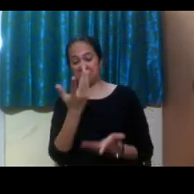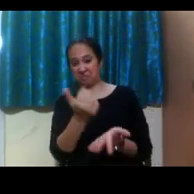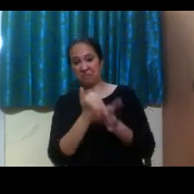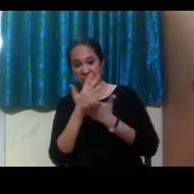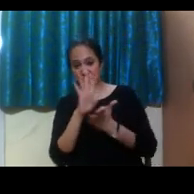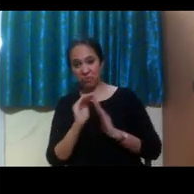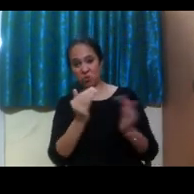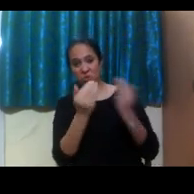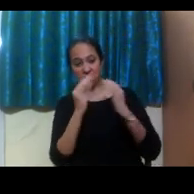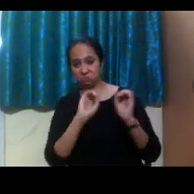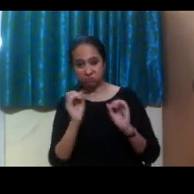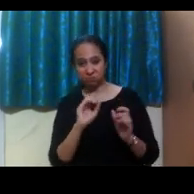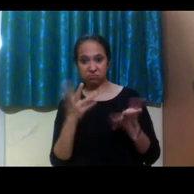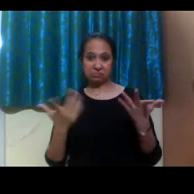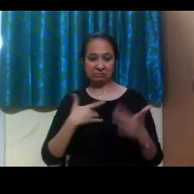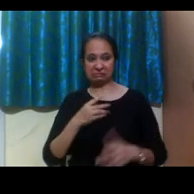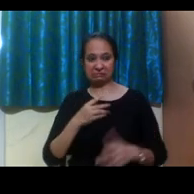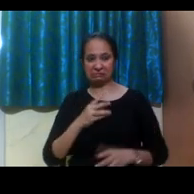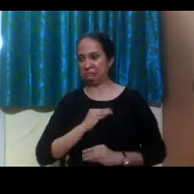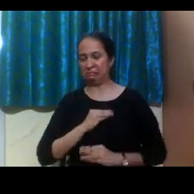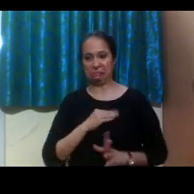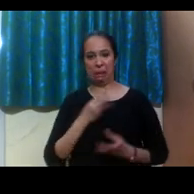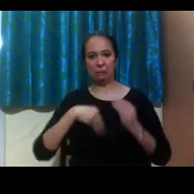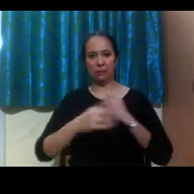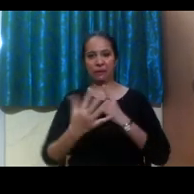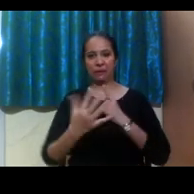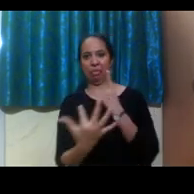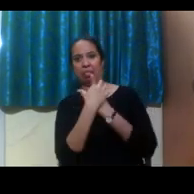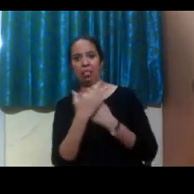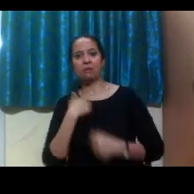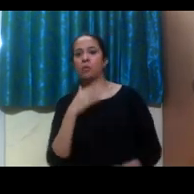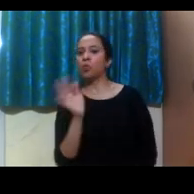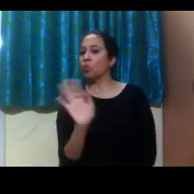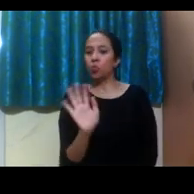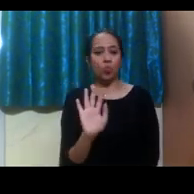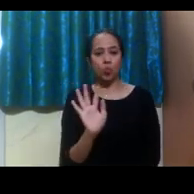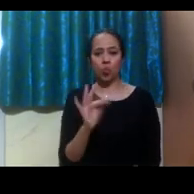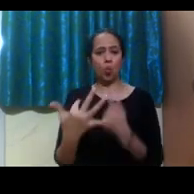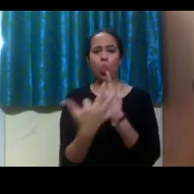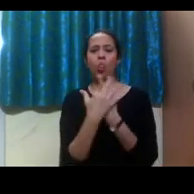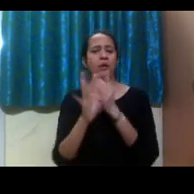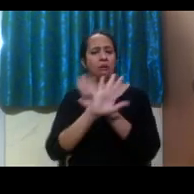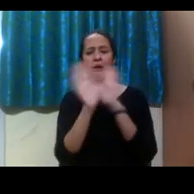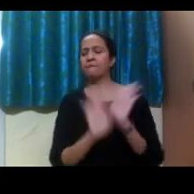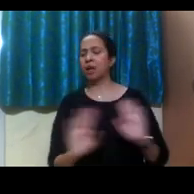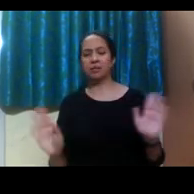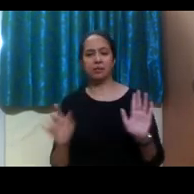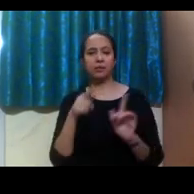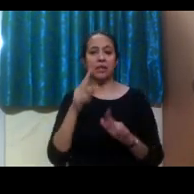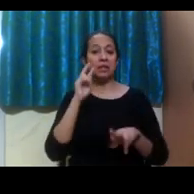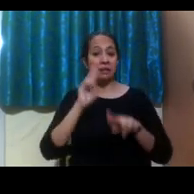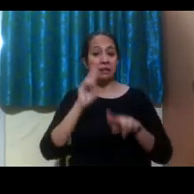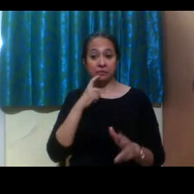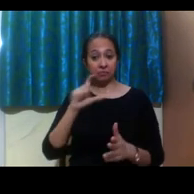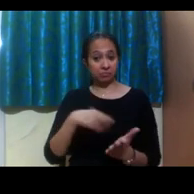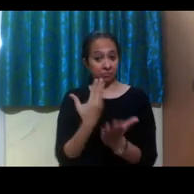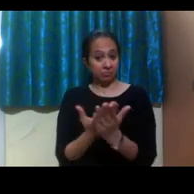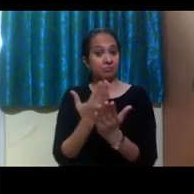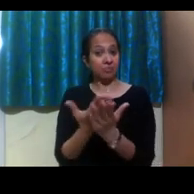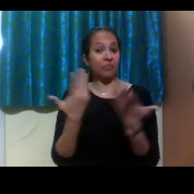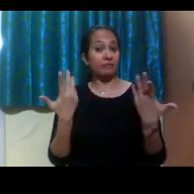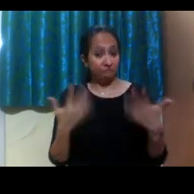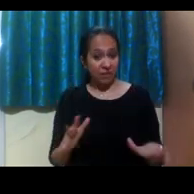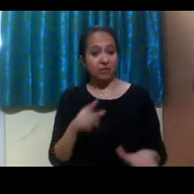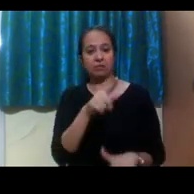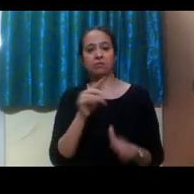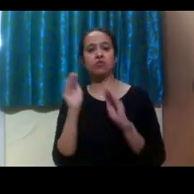And you might be afraid of retaliation. And you should not be afraid of retaliation whatsoever for filing that complaint. That's all